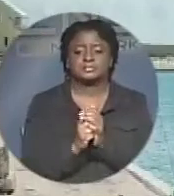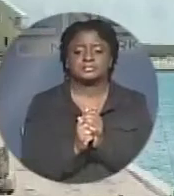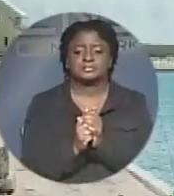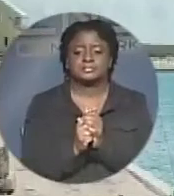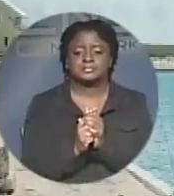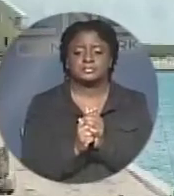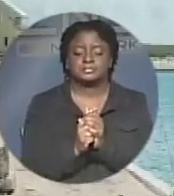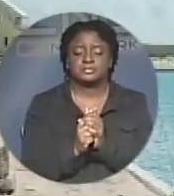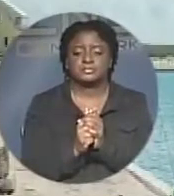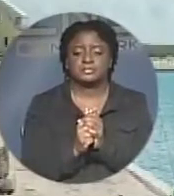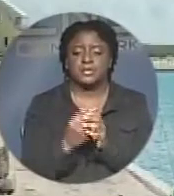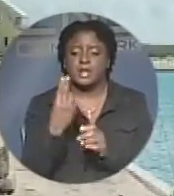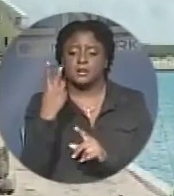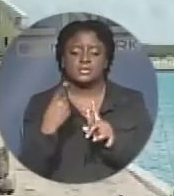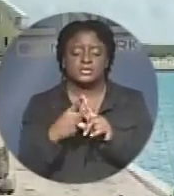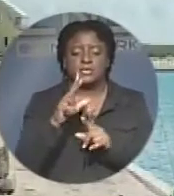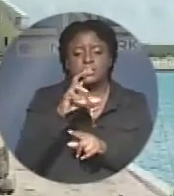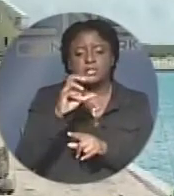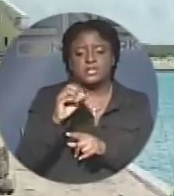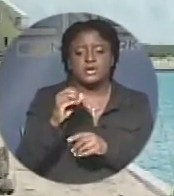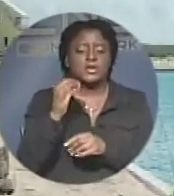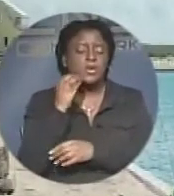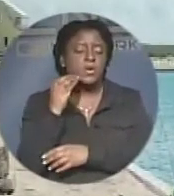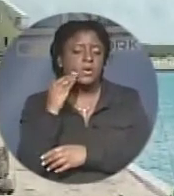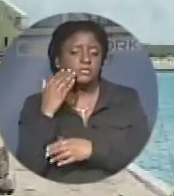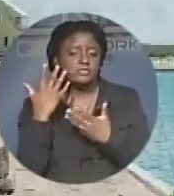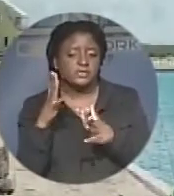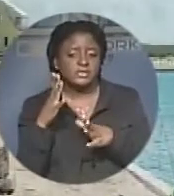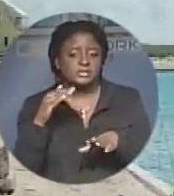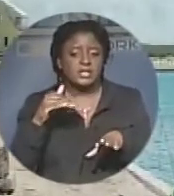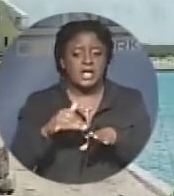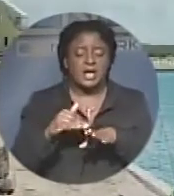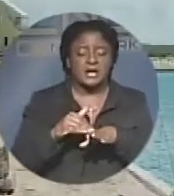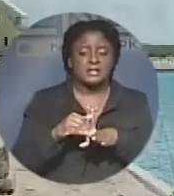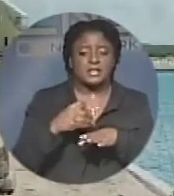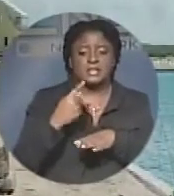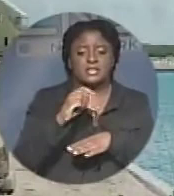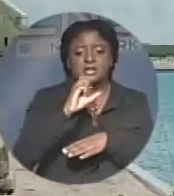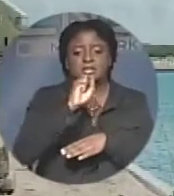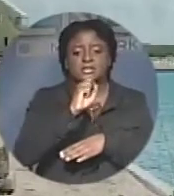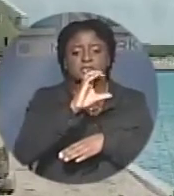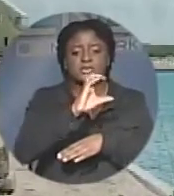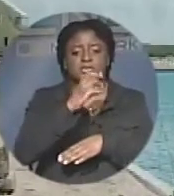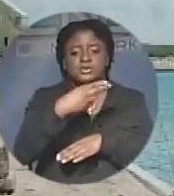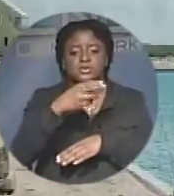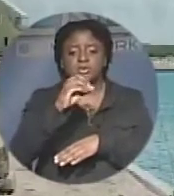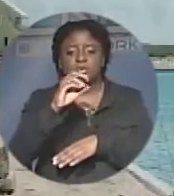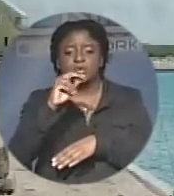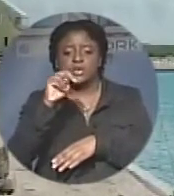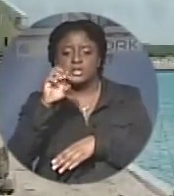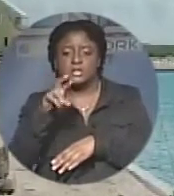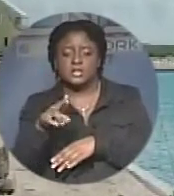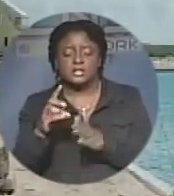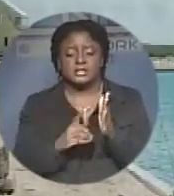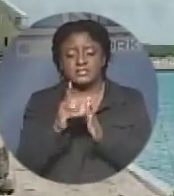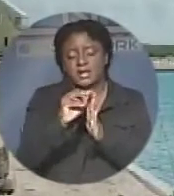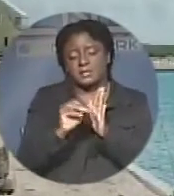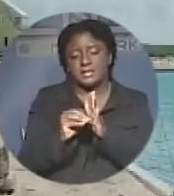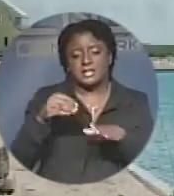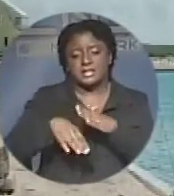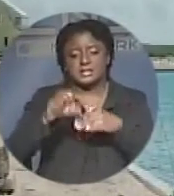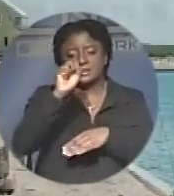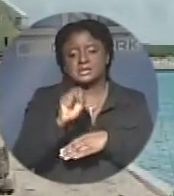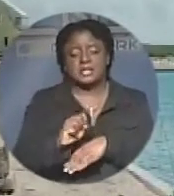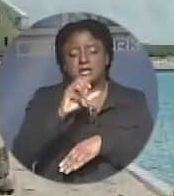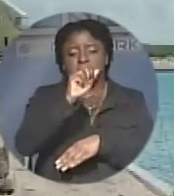Up to 30 homes have been completed at the Luxury Schooner Development in South Abaco. According to developers, another 12 homes